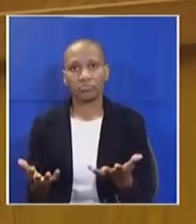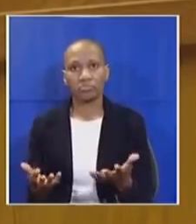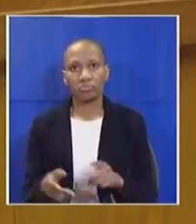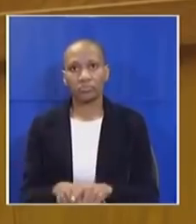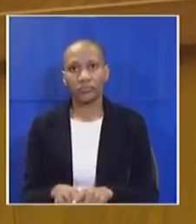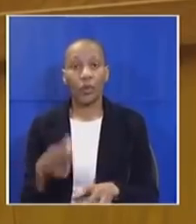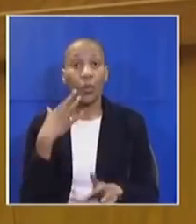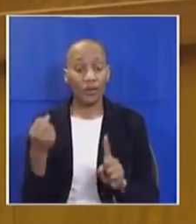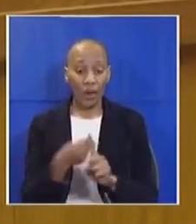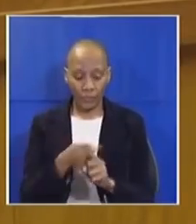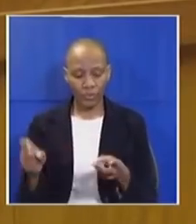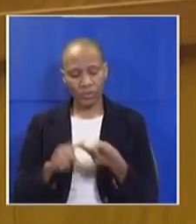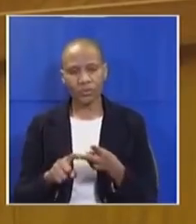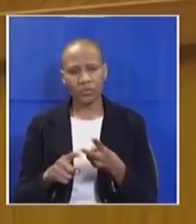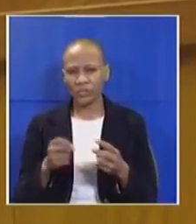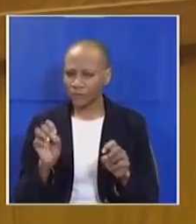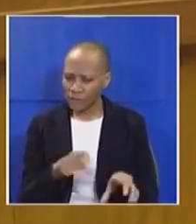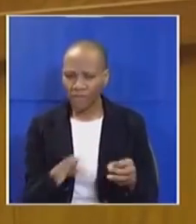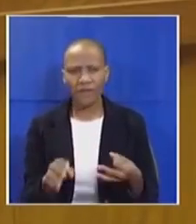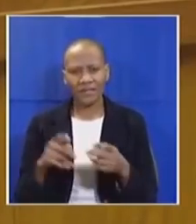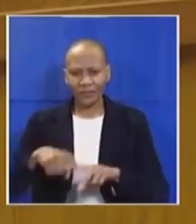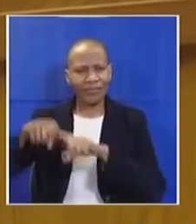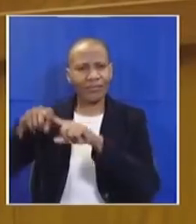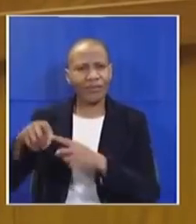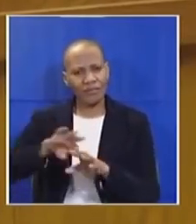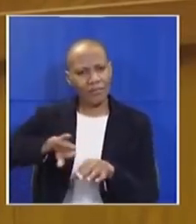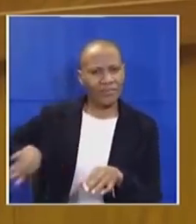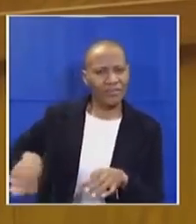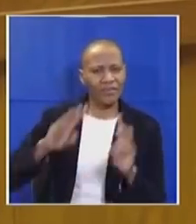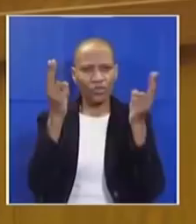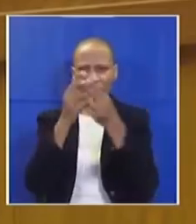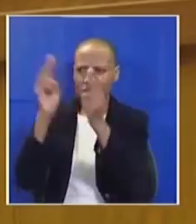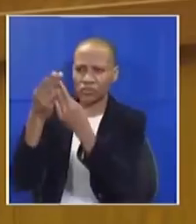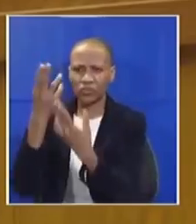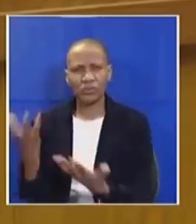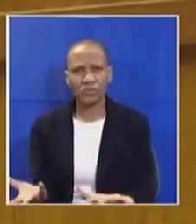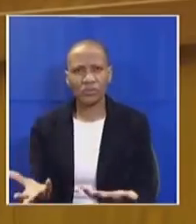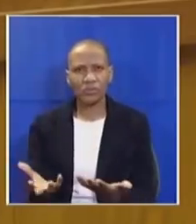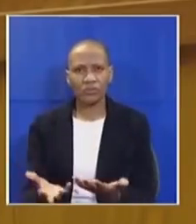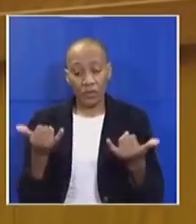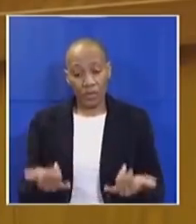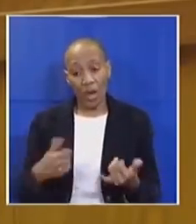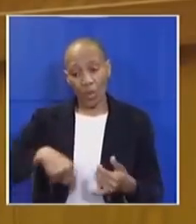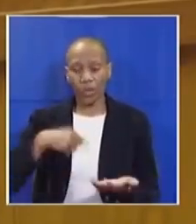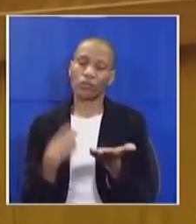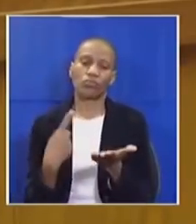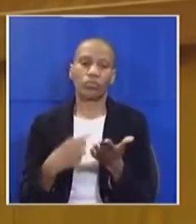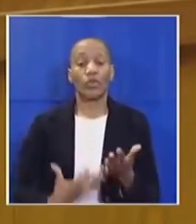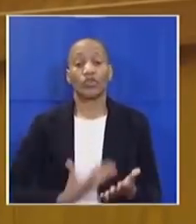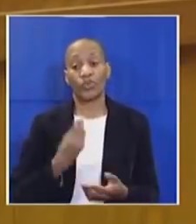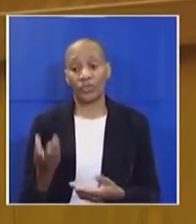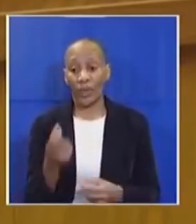the abuse, the trauma, suspensions and exclusions from institutions of high learning. Here we are talking about young people,